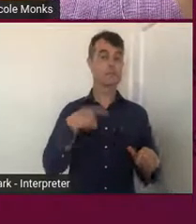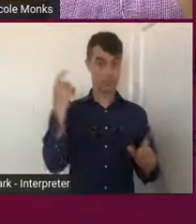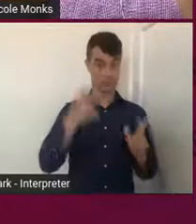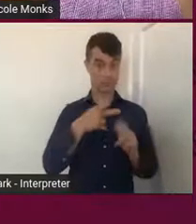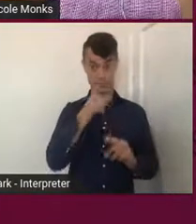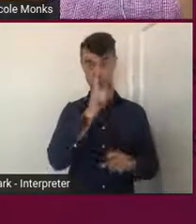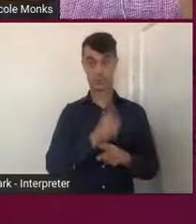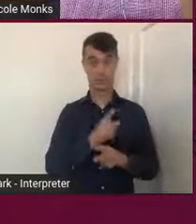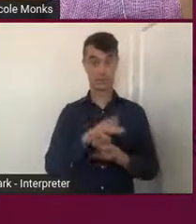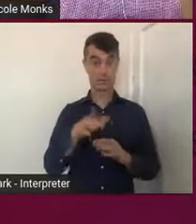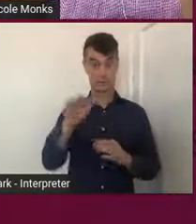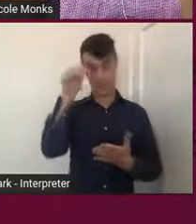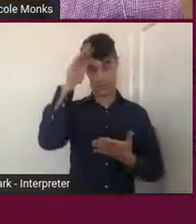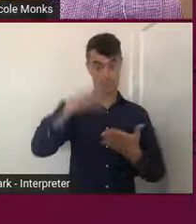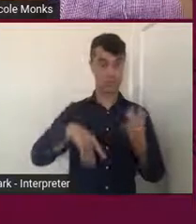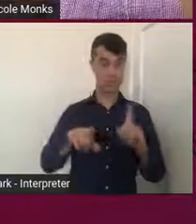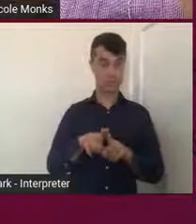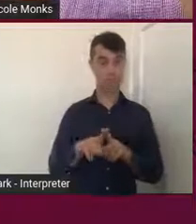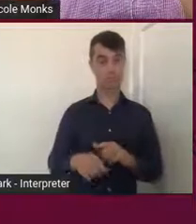this experience as well.